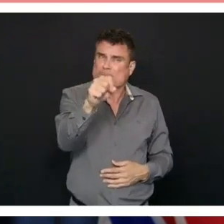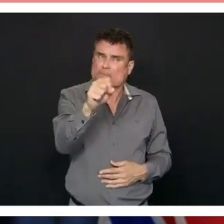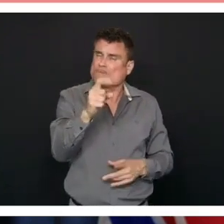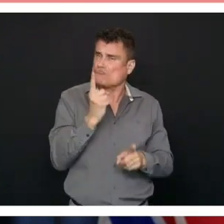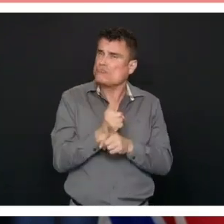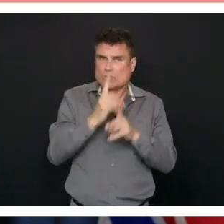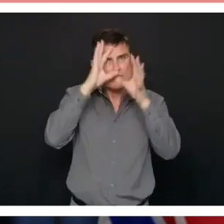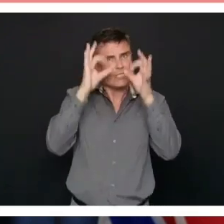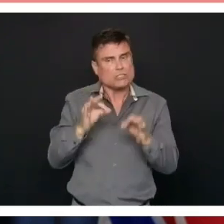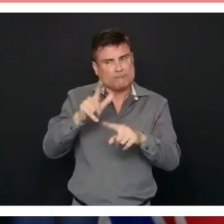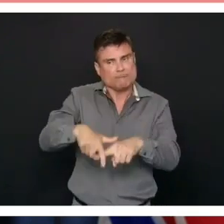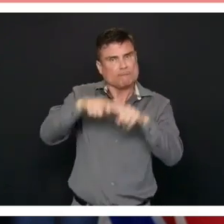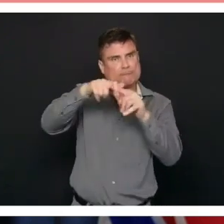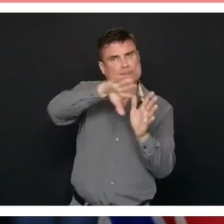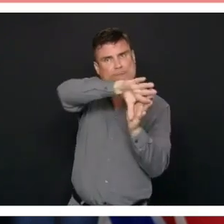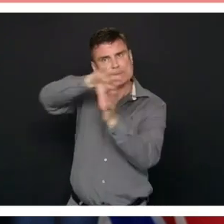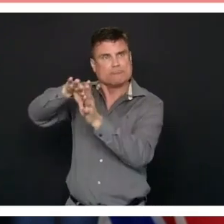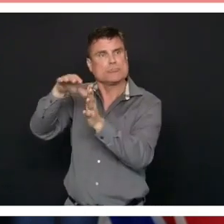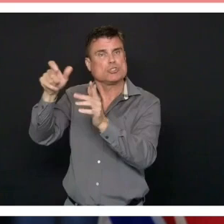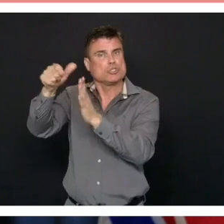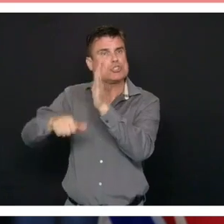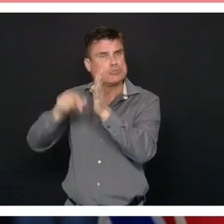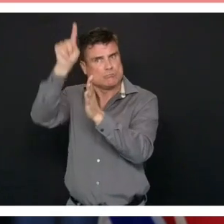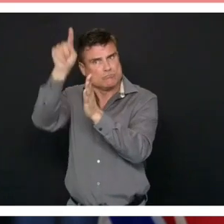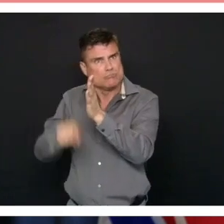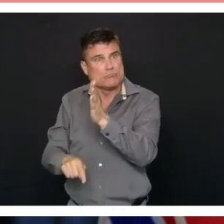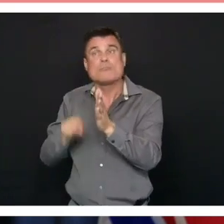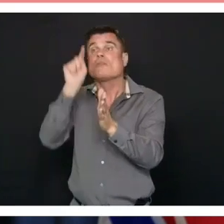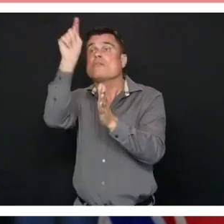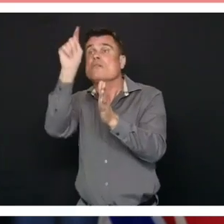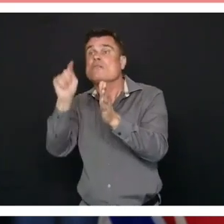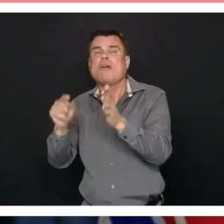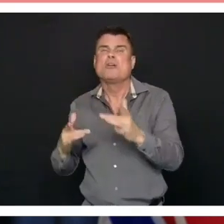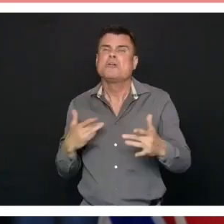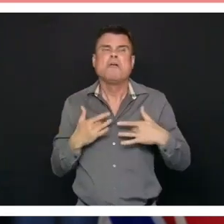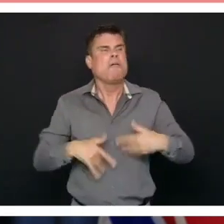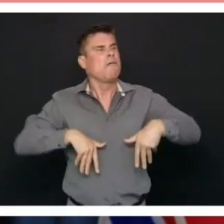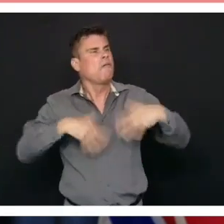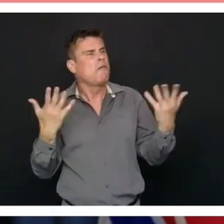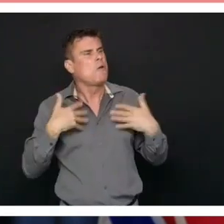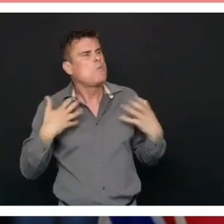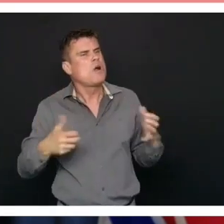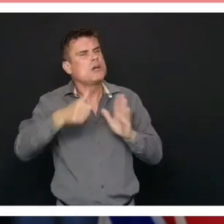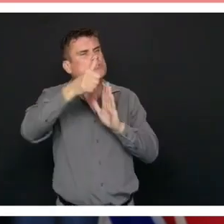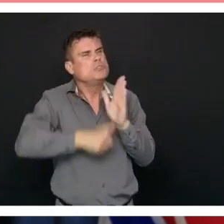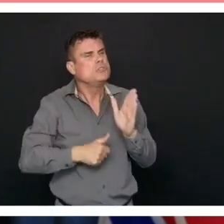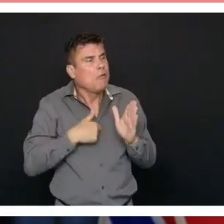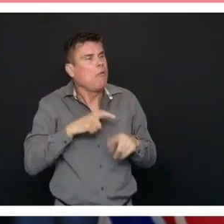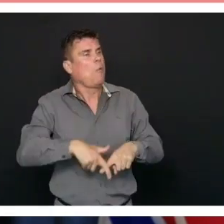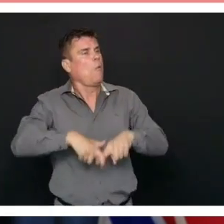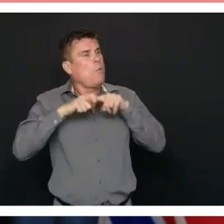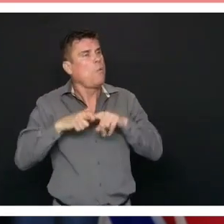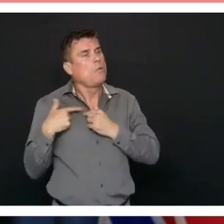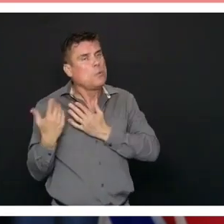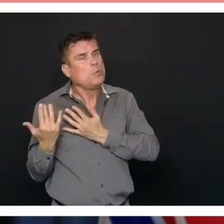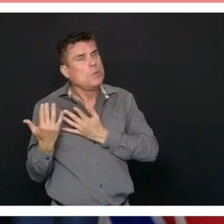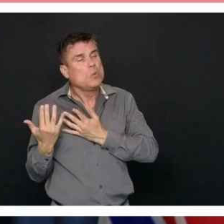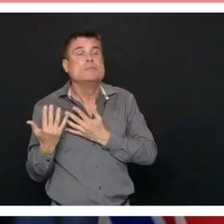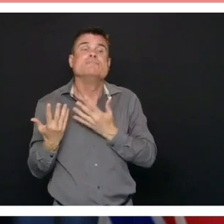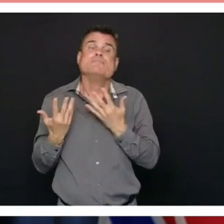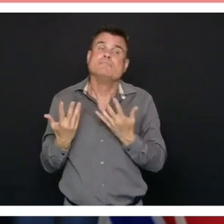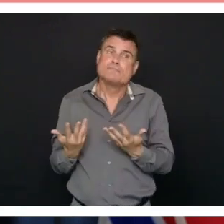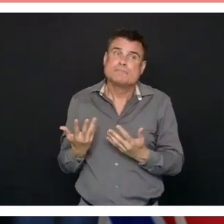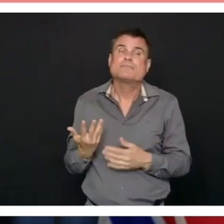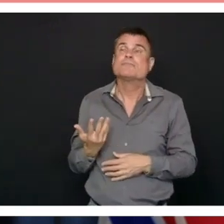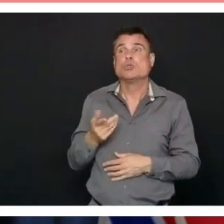of the sacrifices that have been made particularly by those who were scheduled for surgeries and had their surgeries delayed those sacrifices